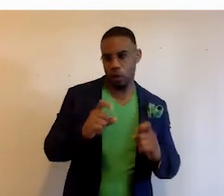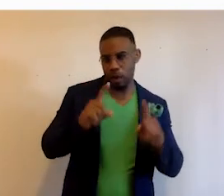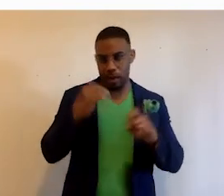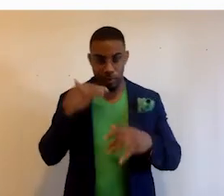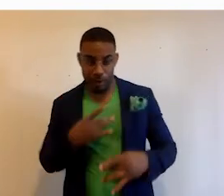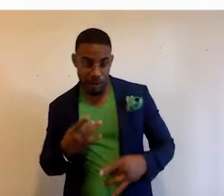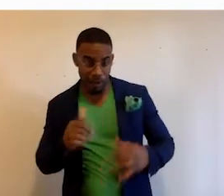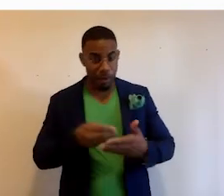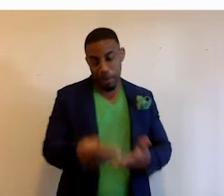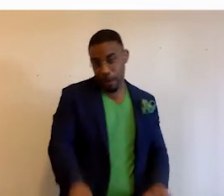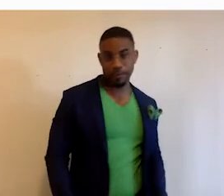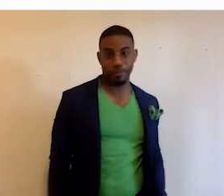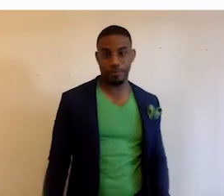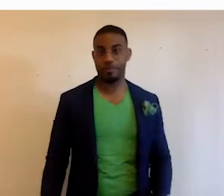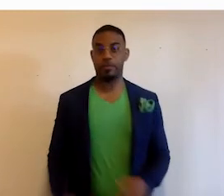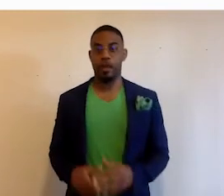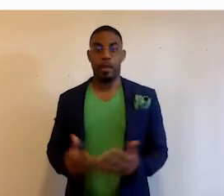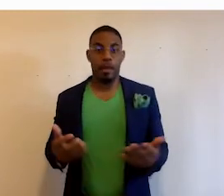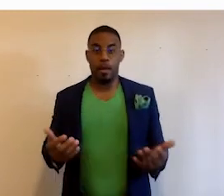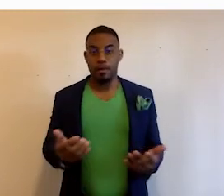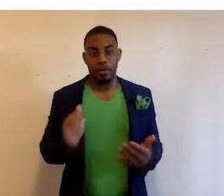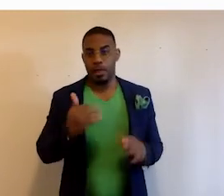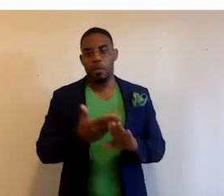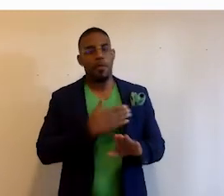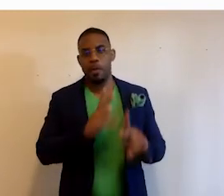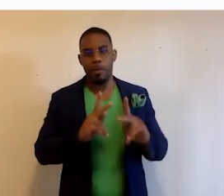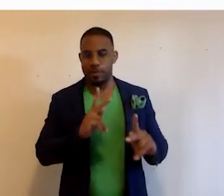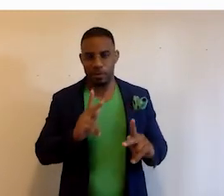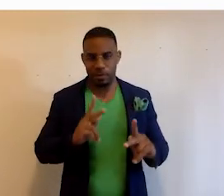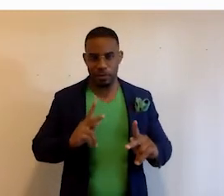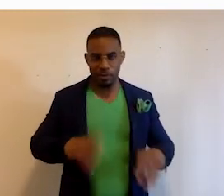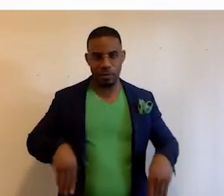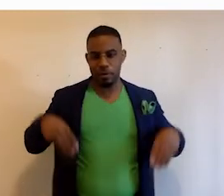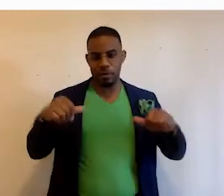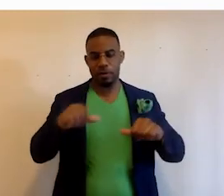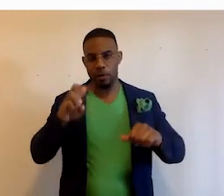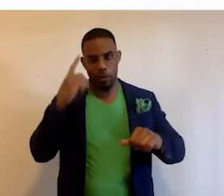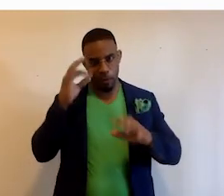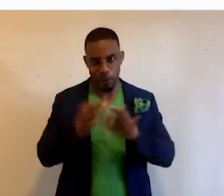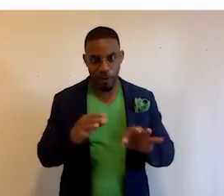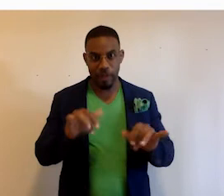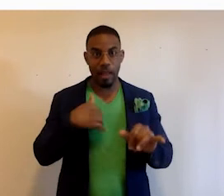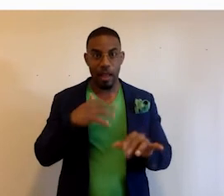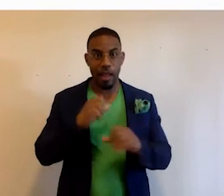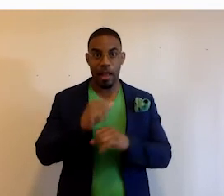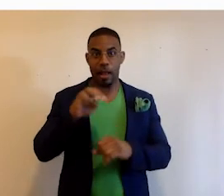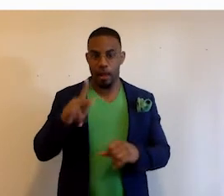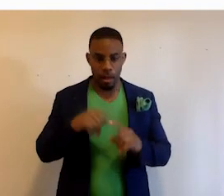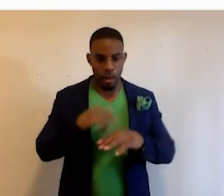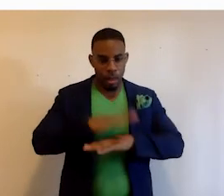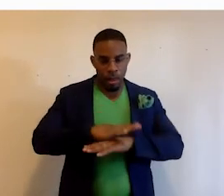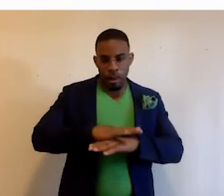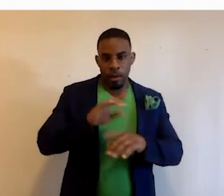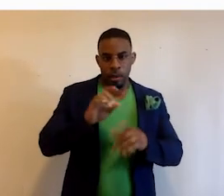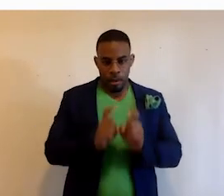And if you like it, you can buy it. And this is before people were kind of expected to get software for free. So I got on the map with a desktop